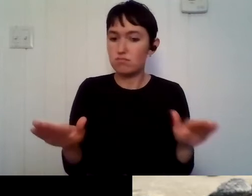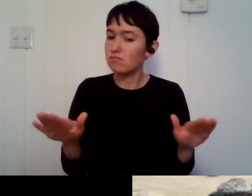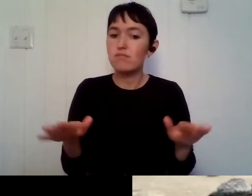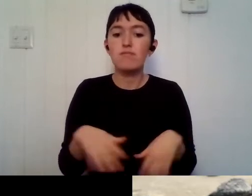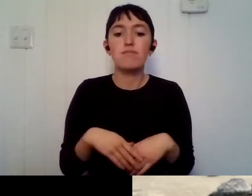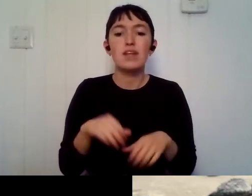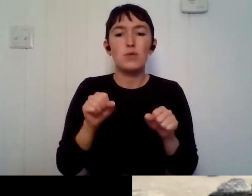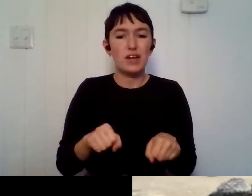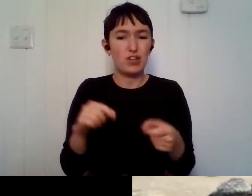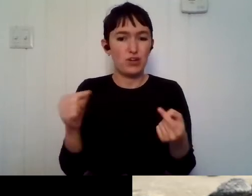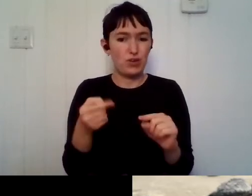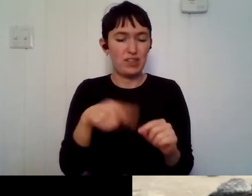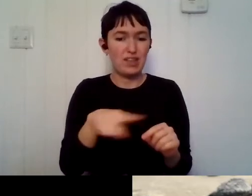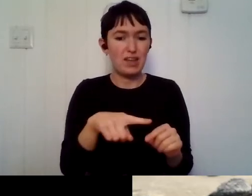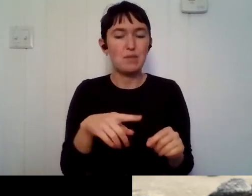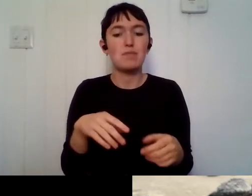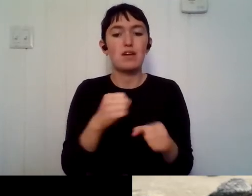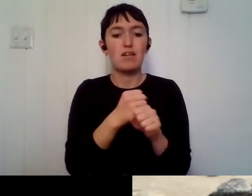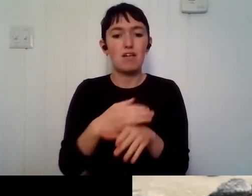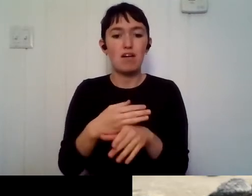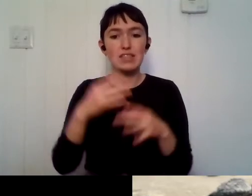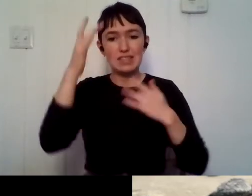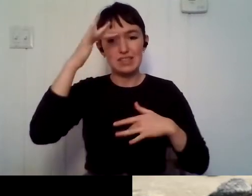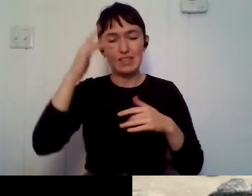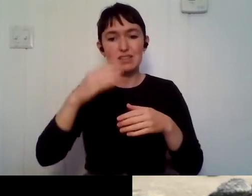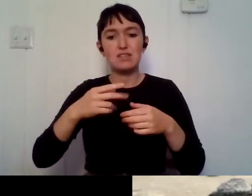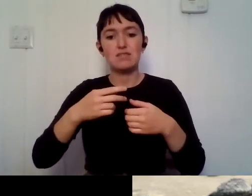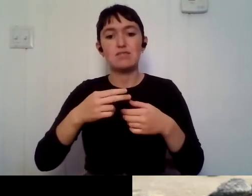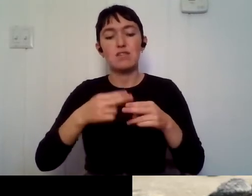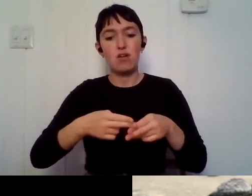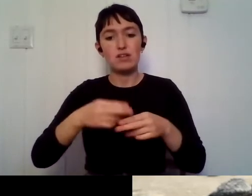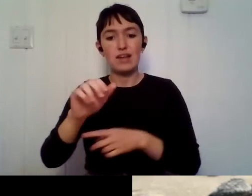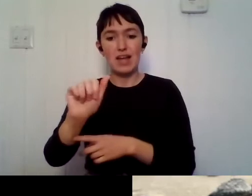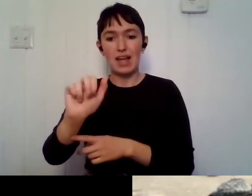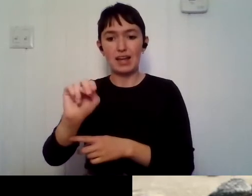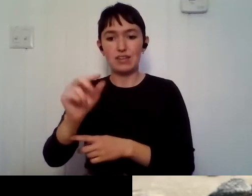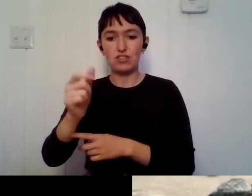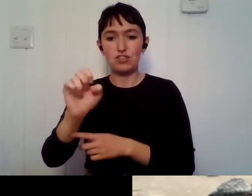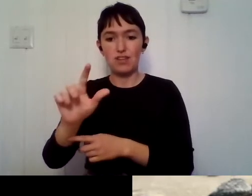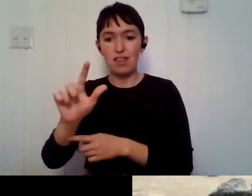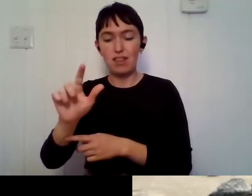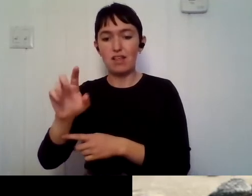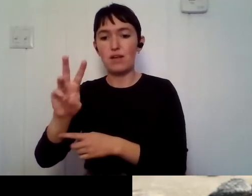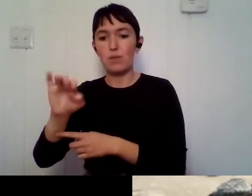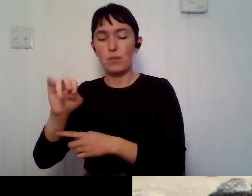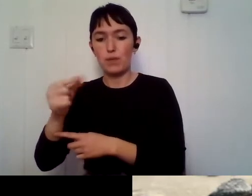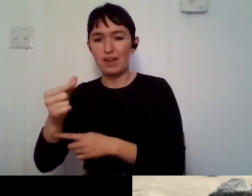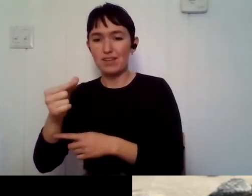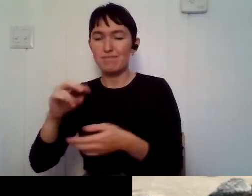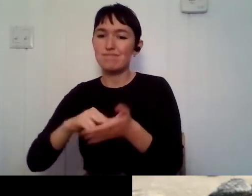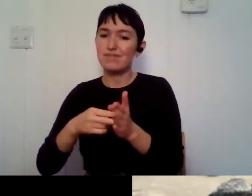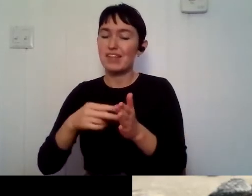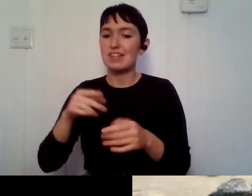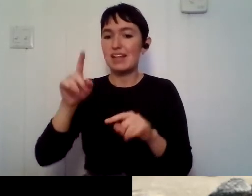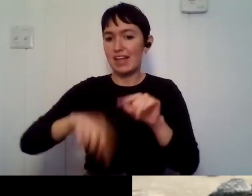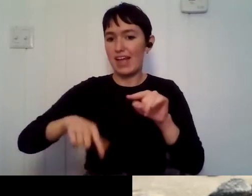disease called angel wing where their wing doesn't, um, grow all the way and render it useless so they can't fly. And, um, it